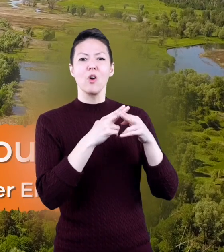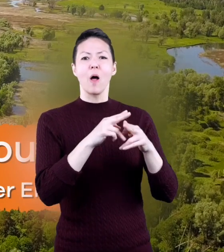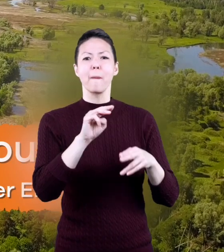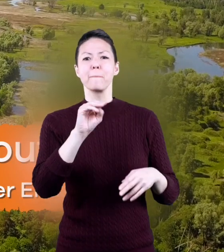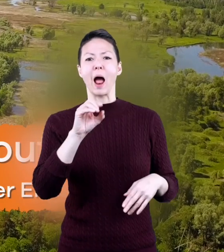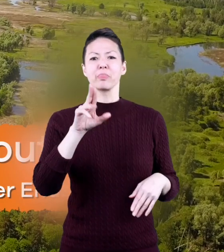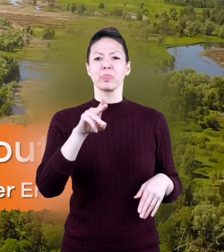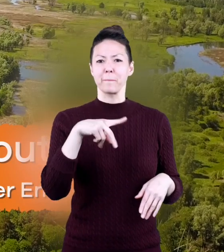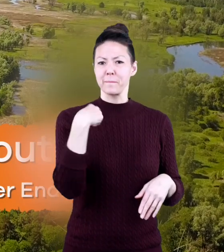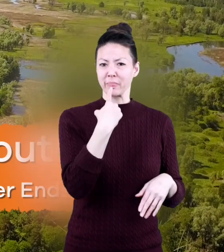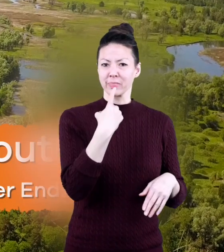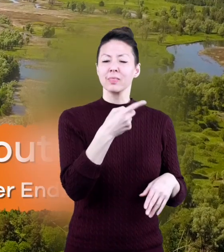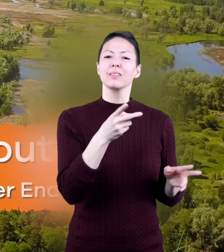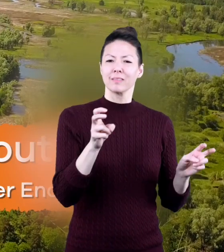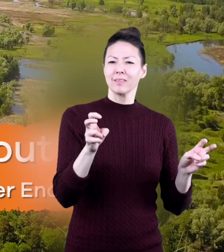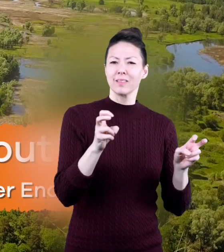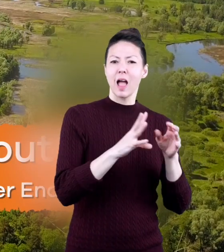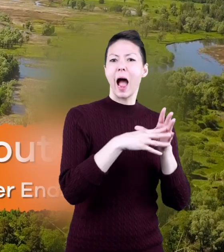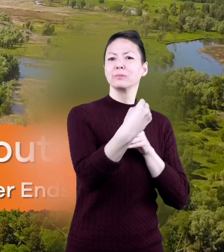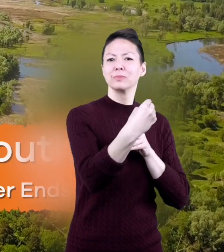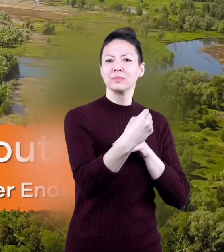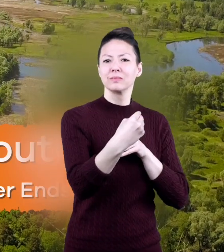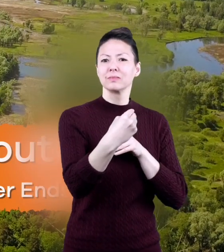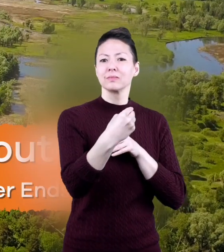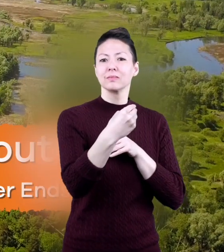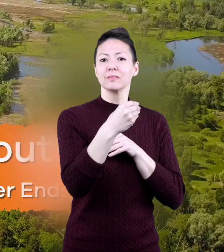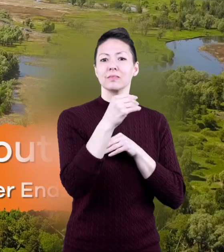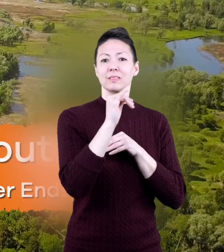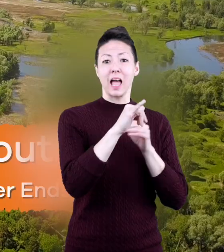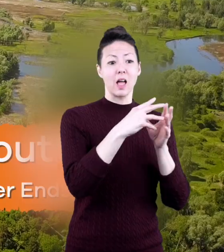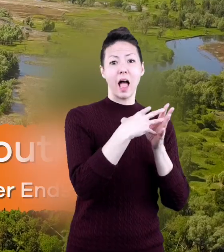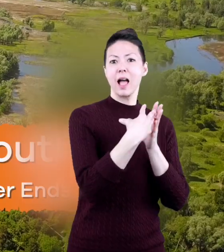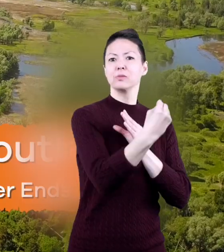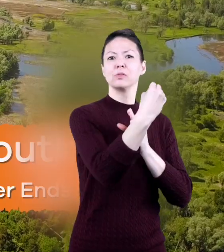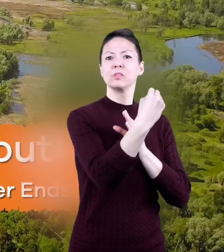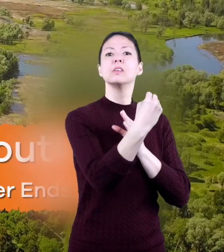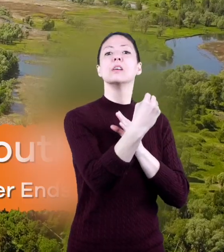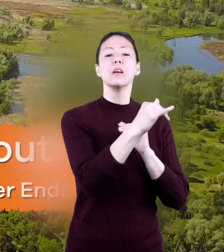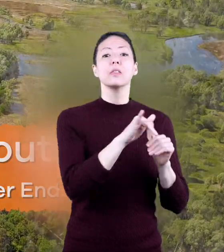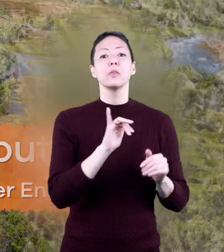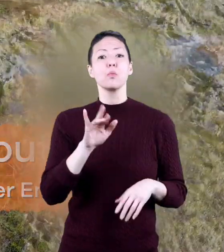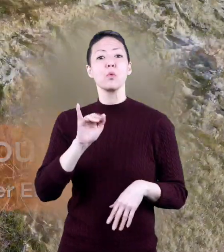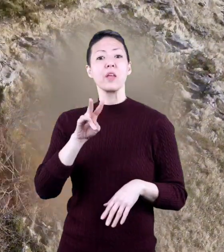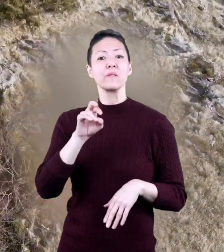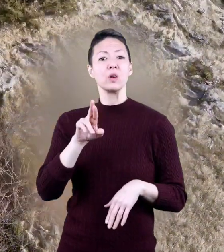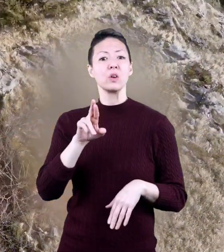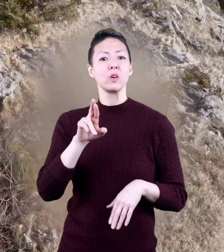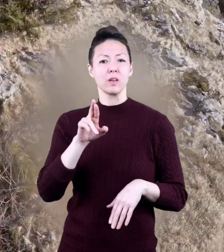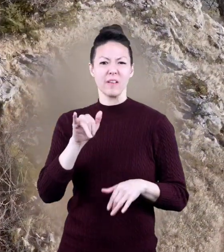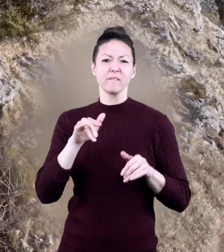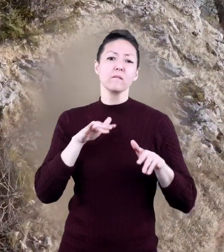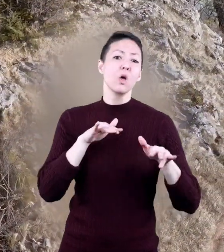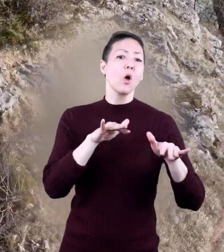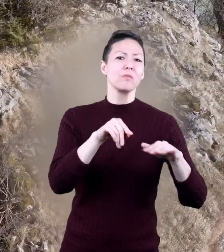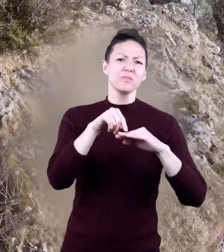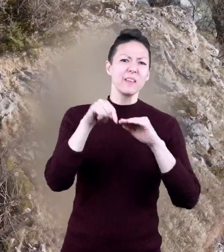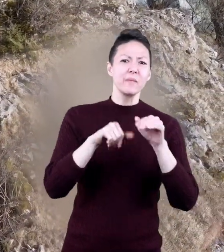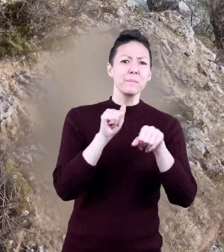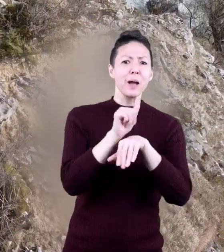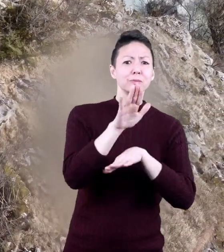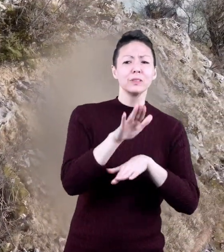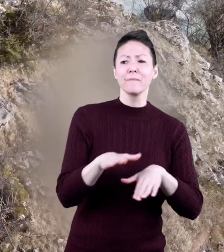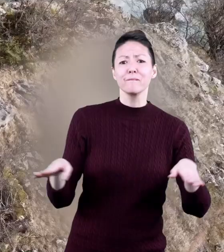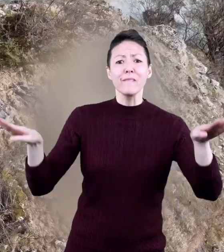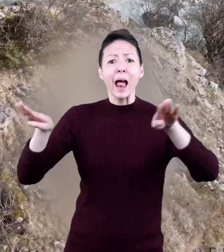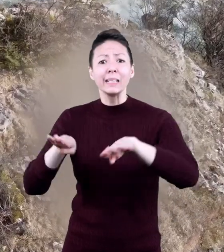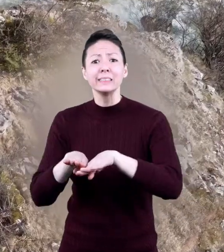called the mouth the characteristics of a river change from the source to the mouth rivers can flow down mountains through